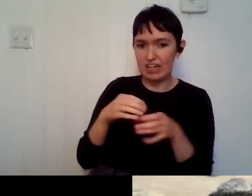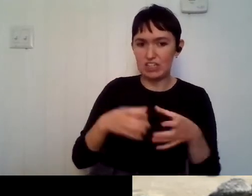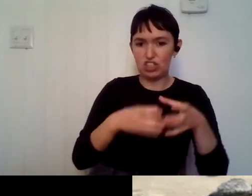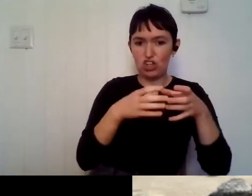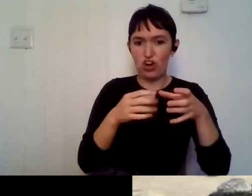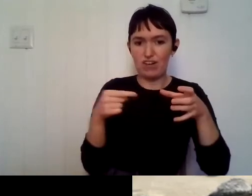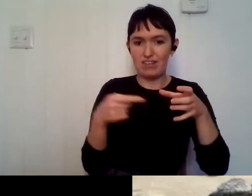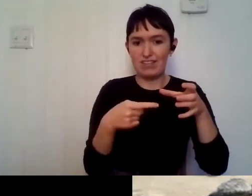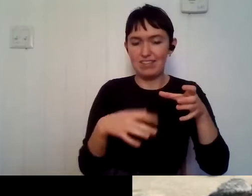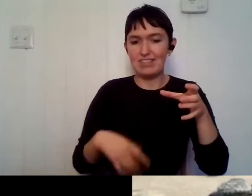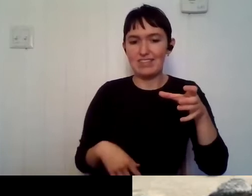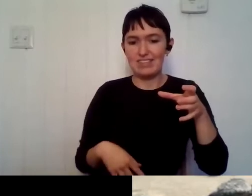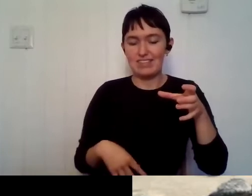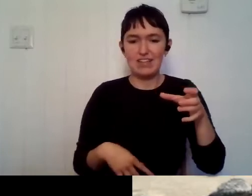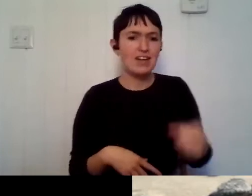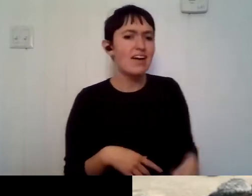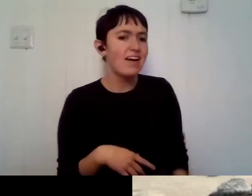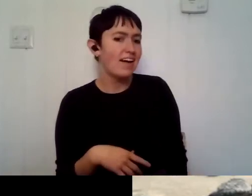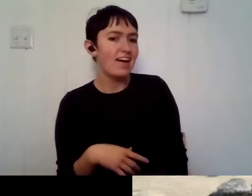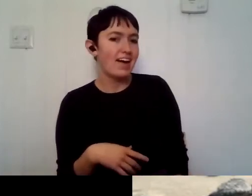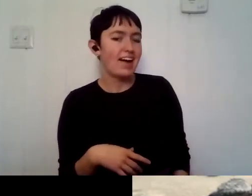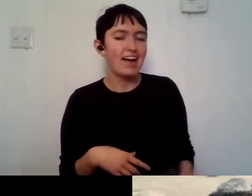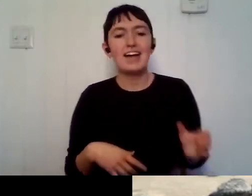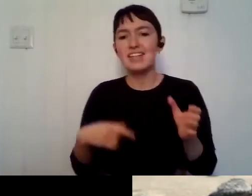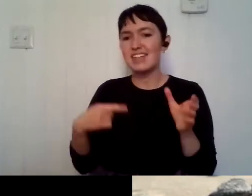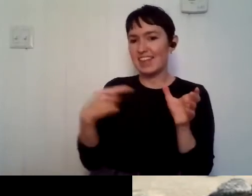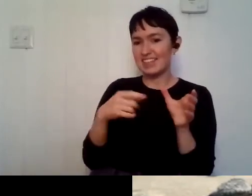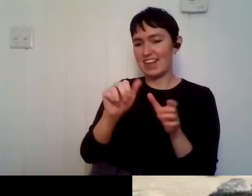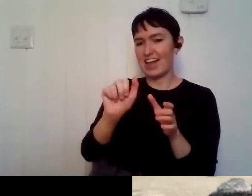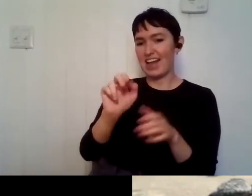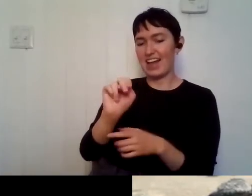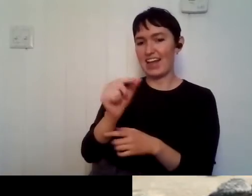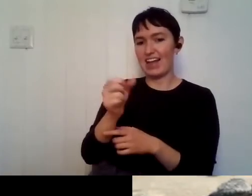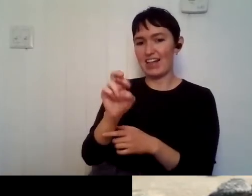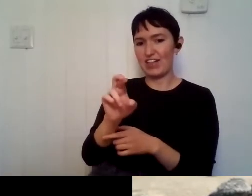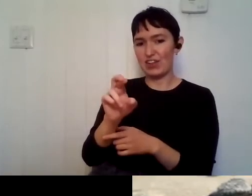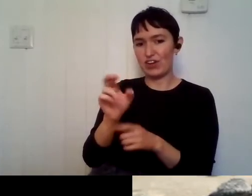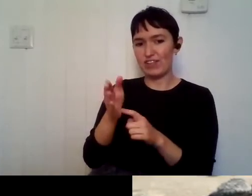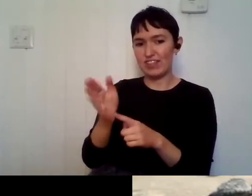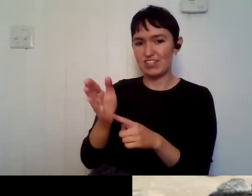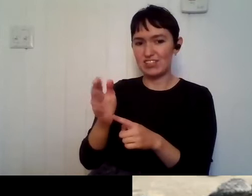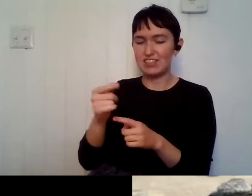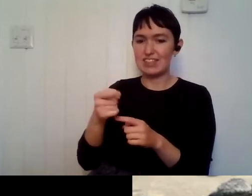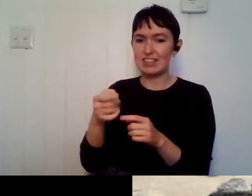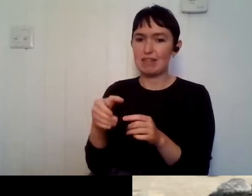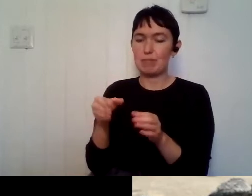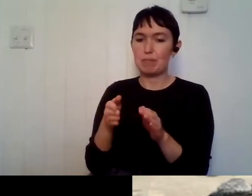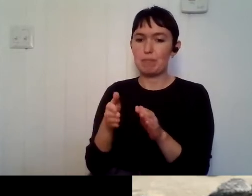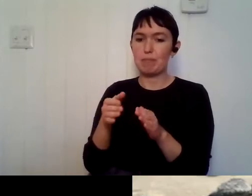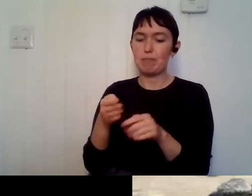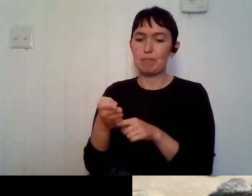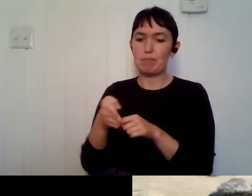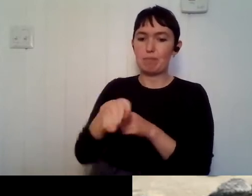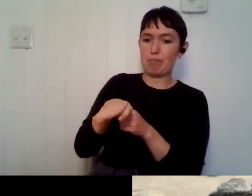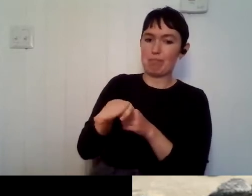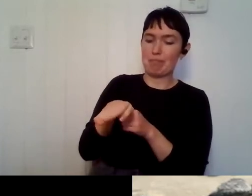now. All right. Here is an angler fish. You can see he's, he's kind of, he's like this right now. Um, so this